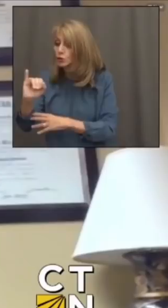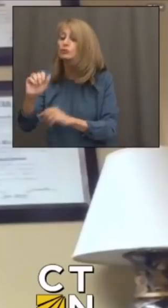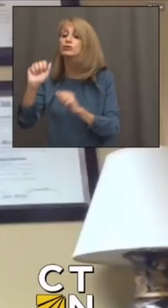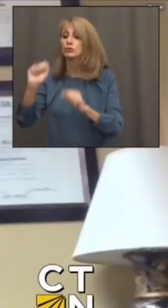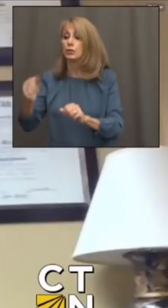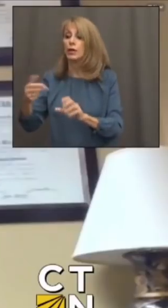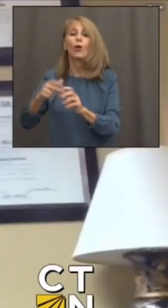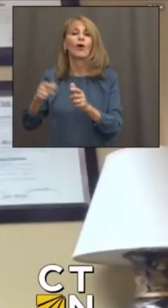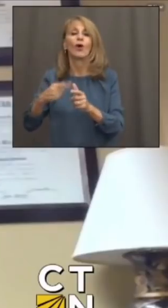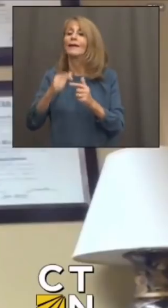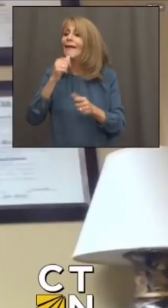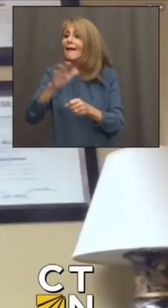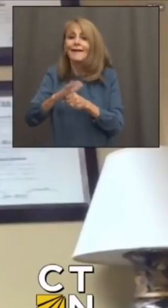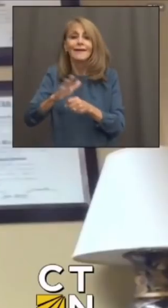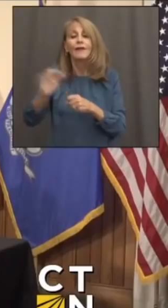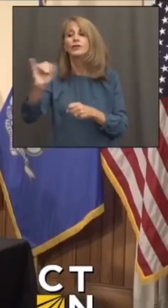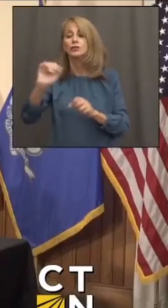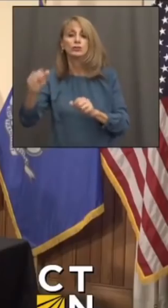underinsured.